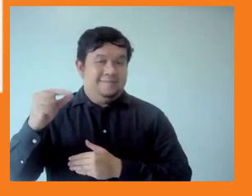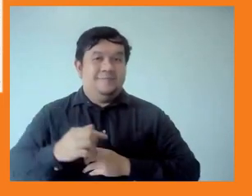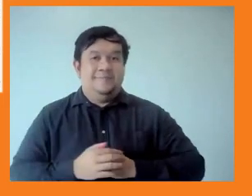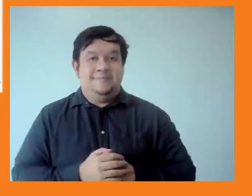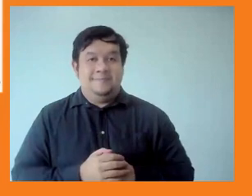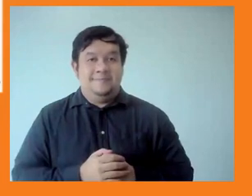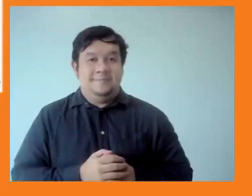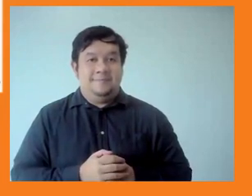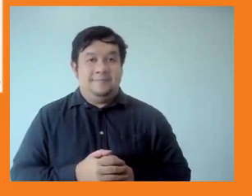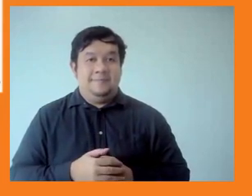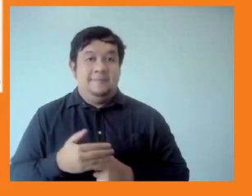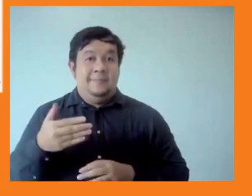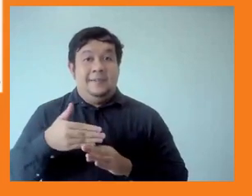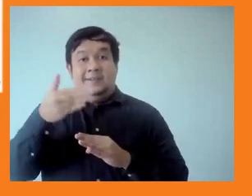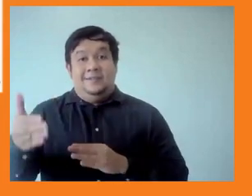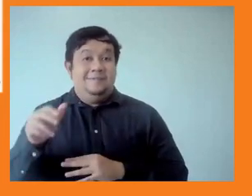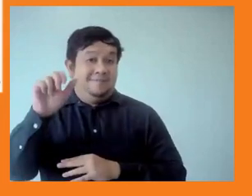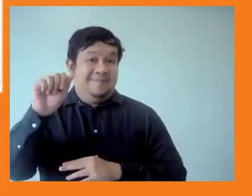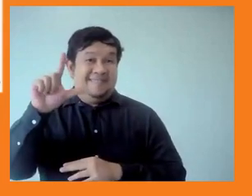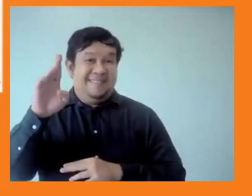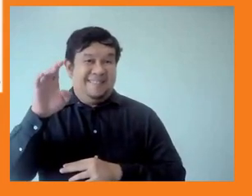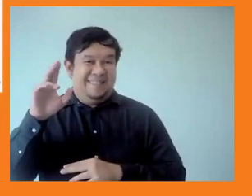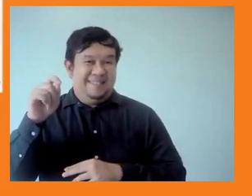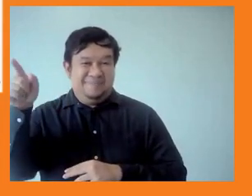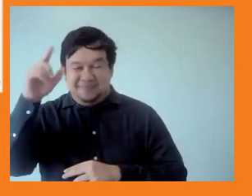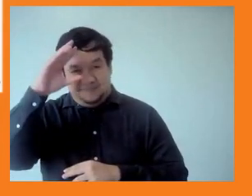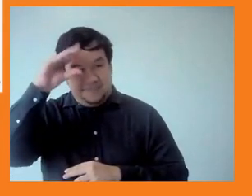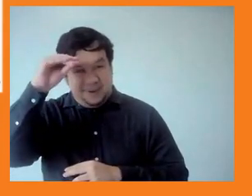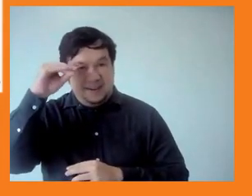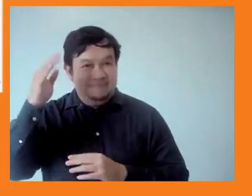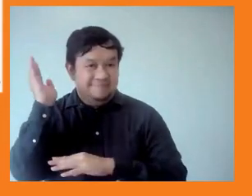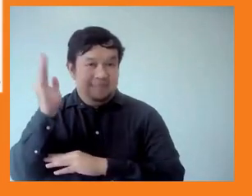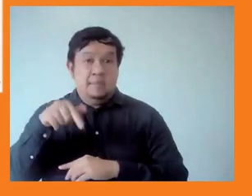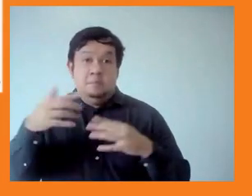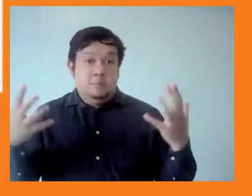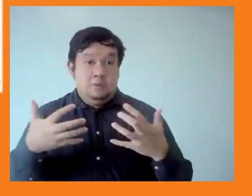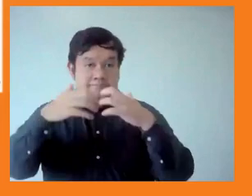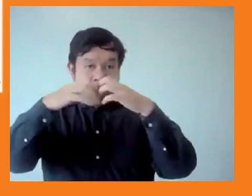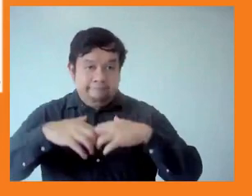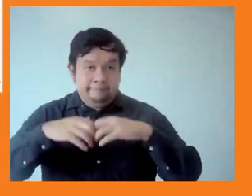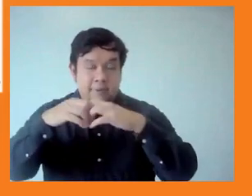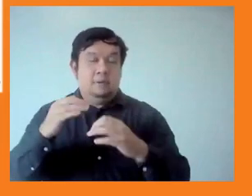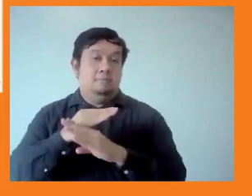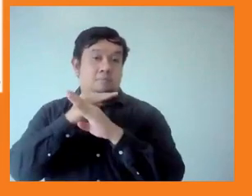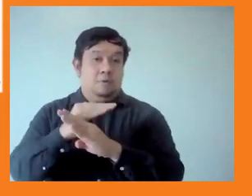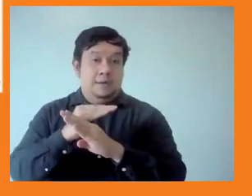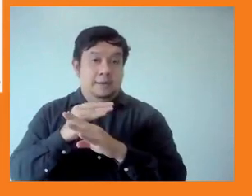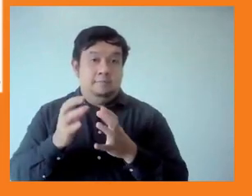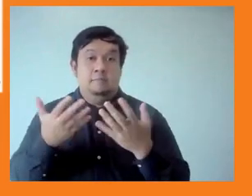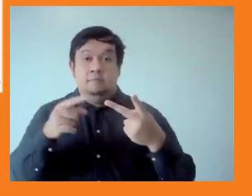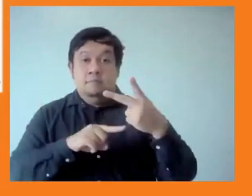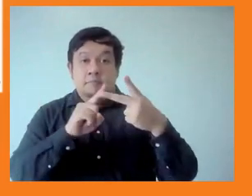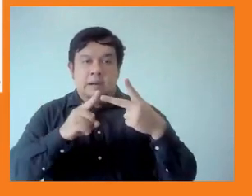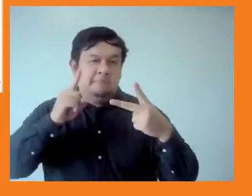who discussed and emphasized the priorities on strengthening social protection, remediate effects of learning loss and unemployment,